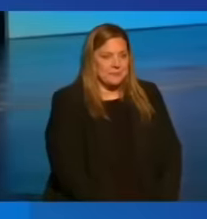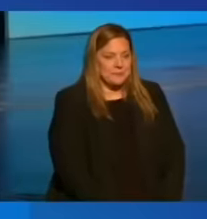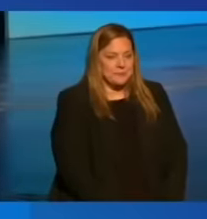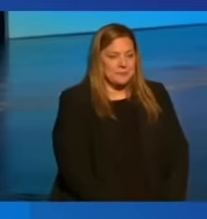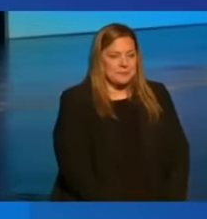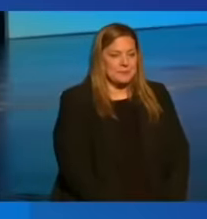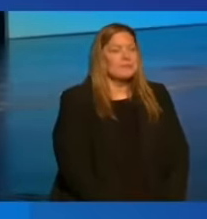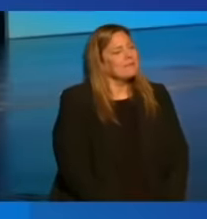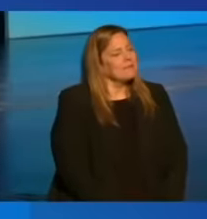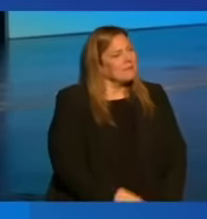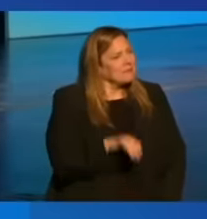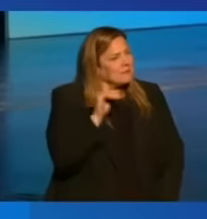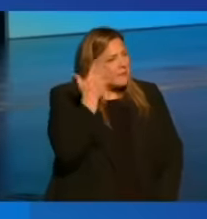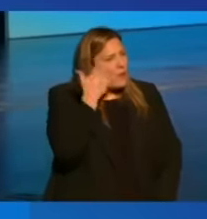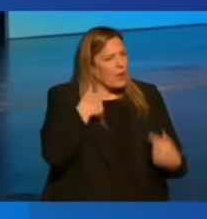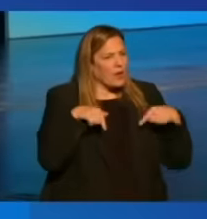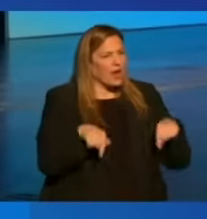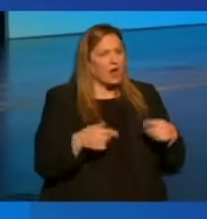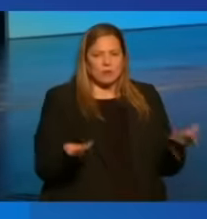That's why we're here.